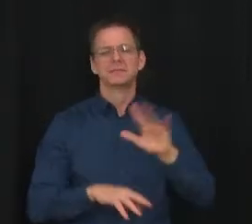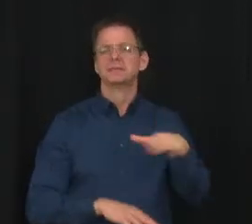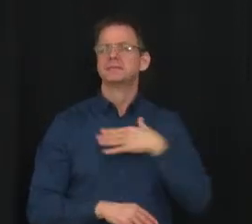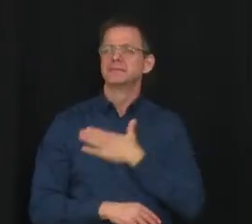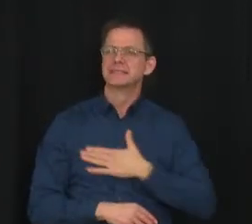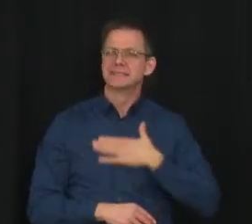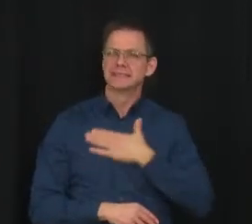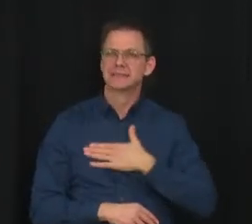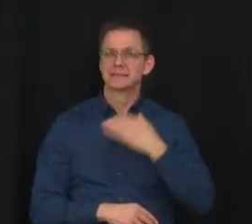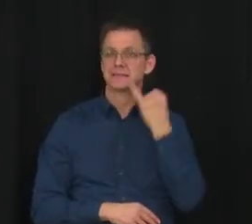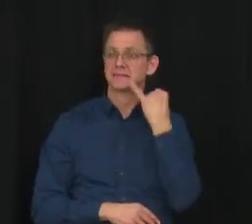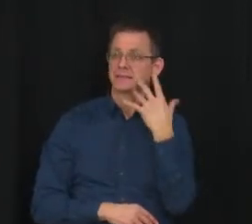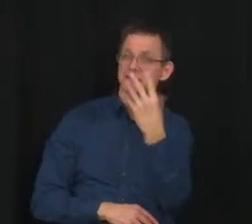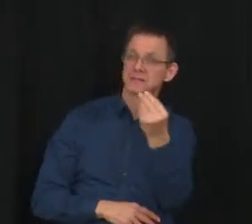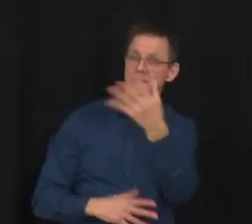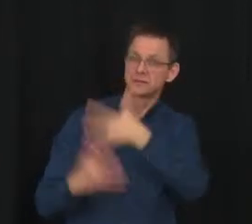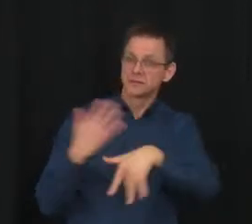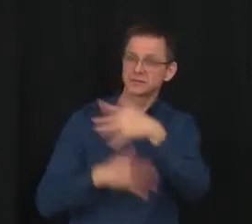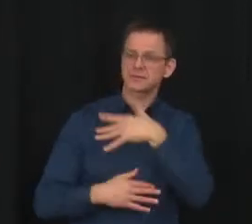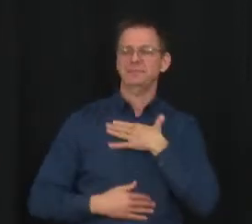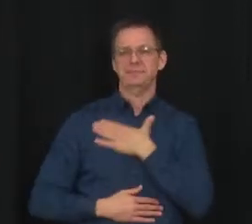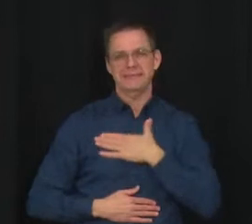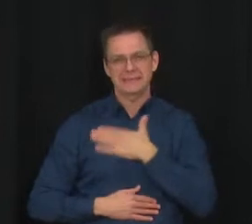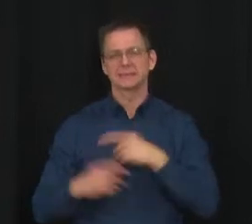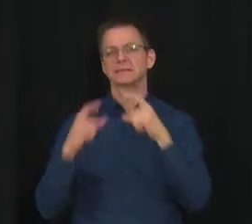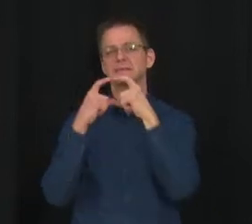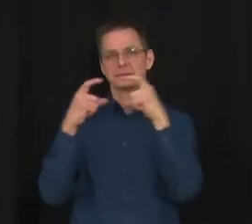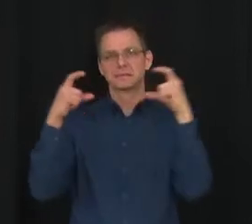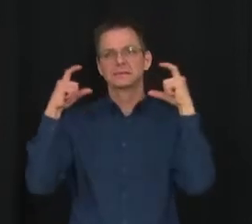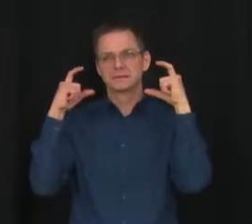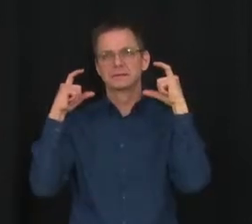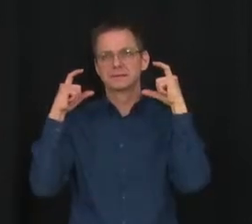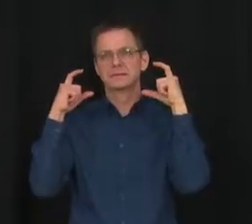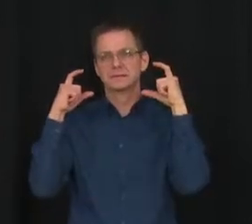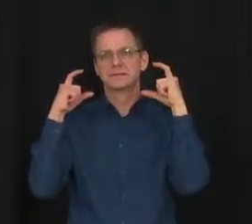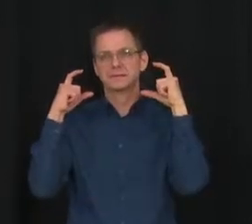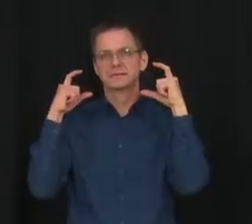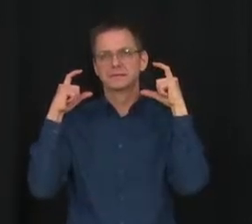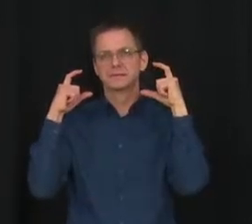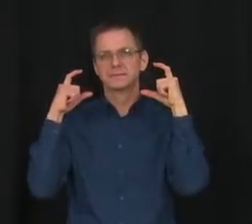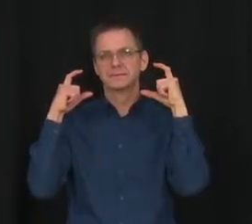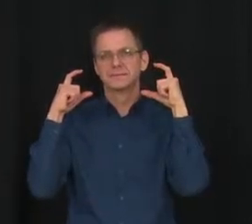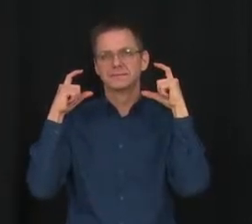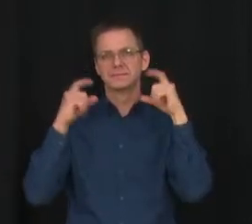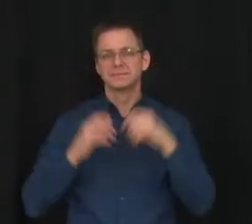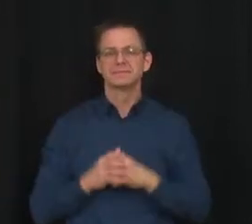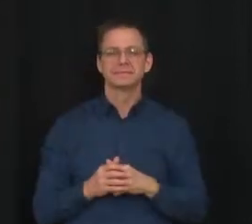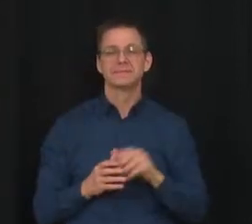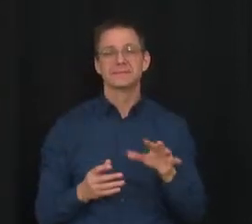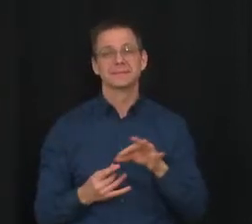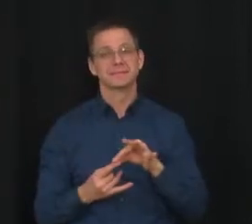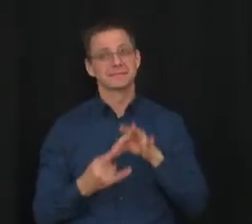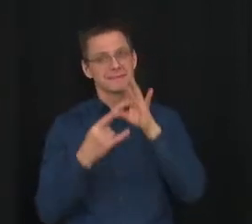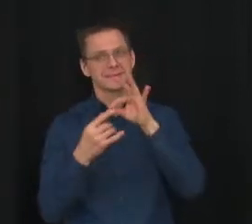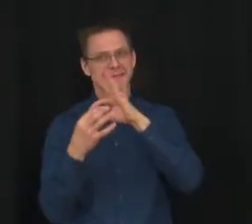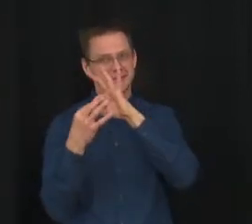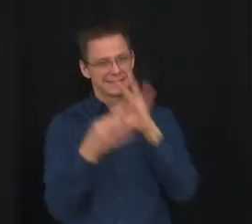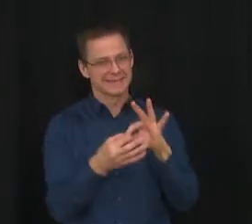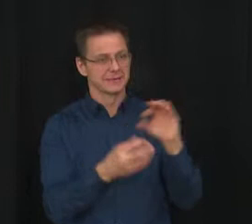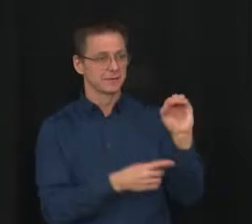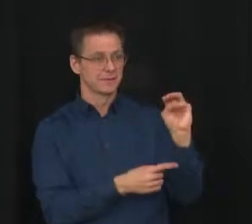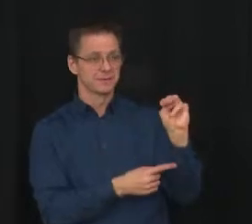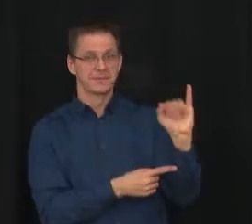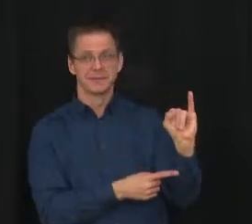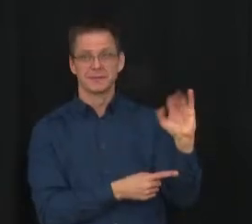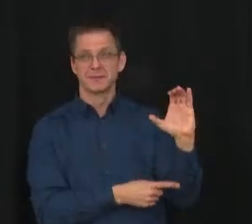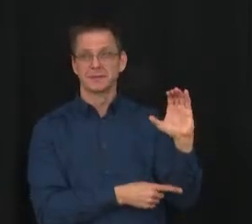eliminate all risks of exposure. This is especially true with the highly transmissible Omicron variant. Each day, parents